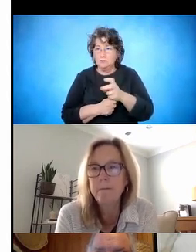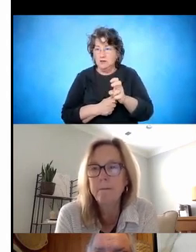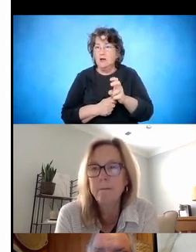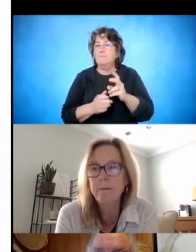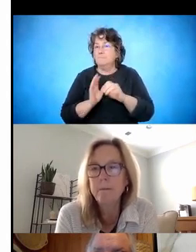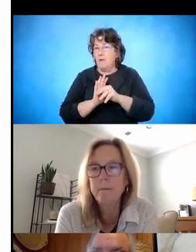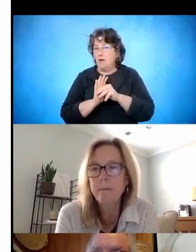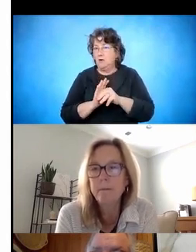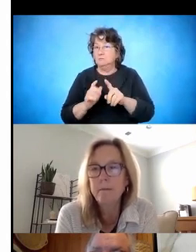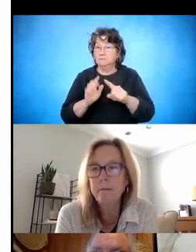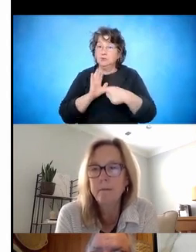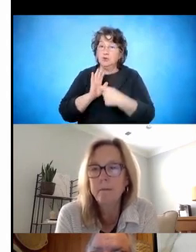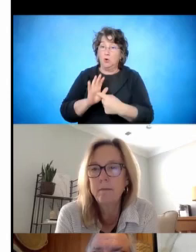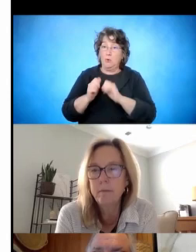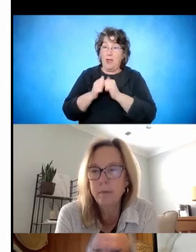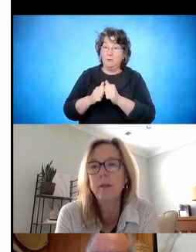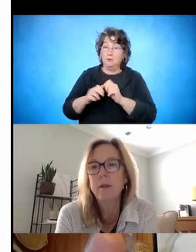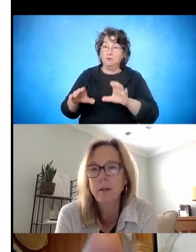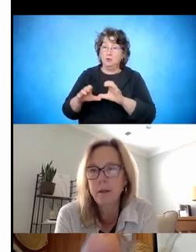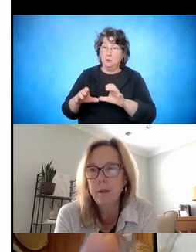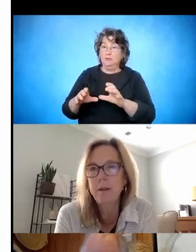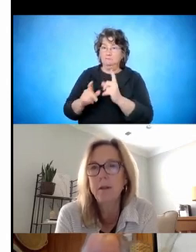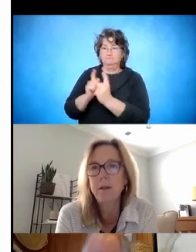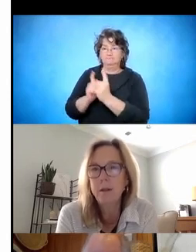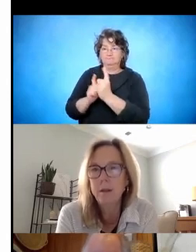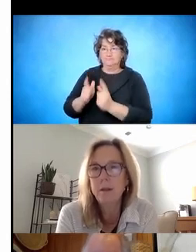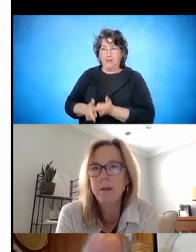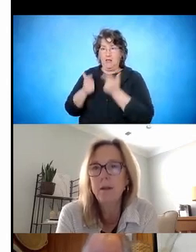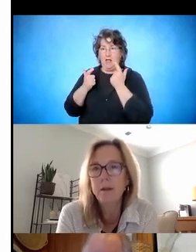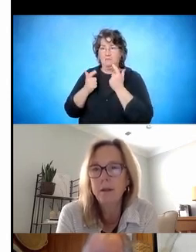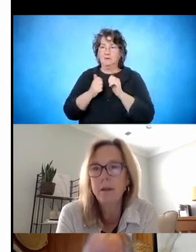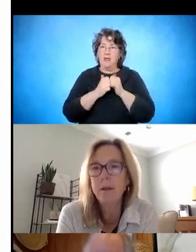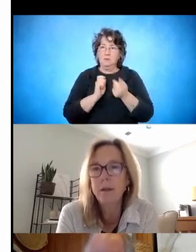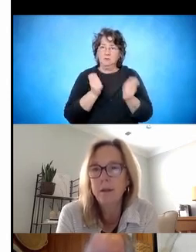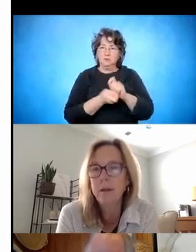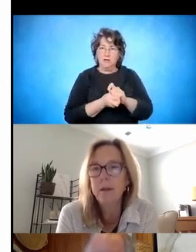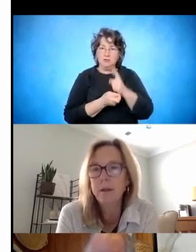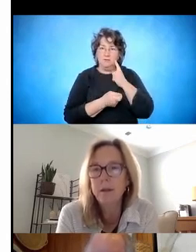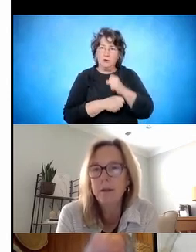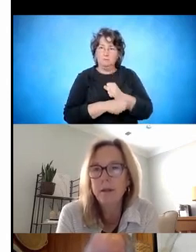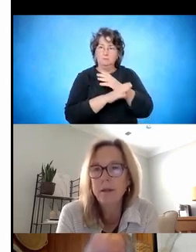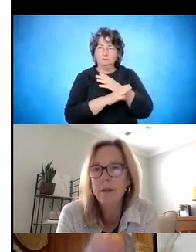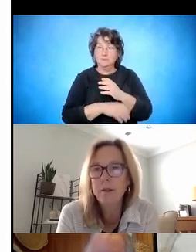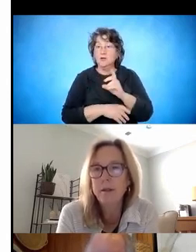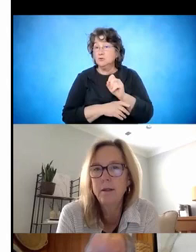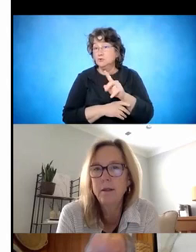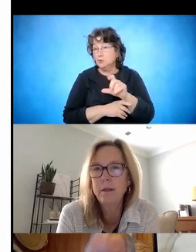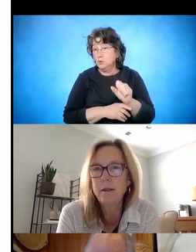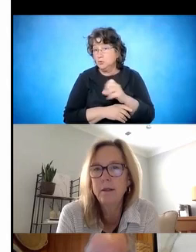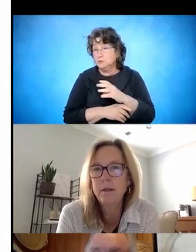what the adjustment might look like. Tools, resources, links, that kind of thing. And it was developed